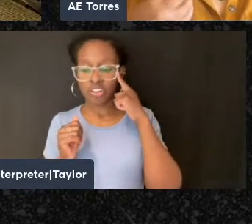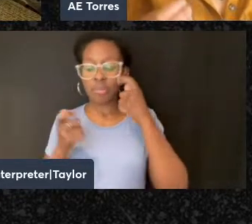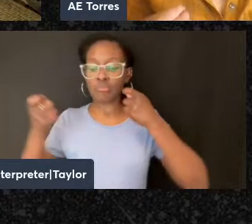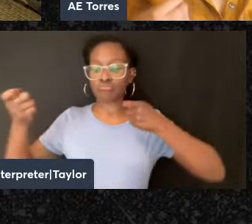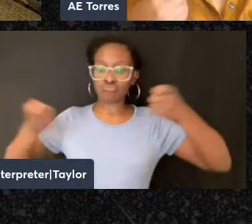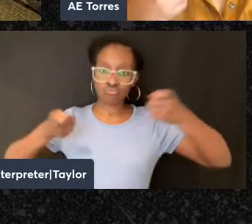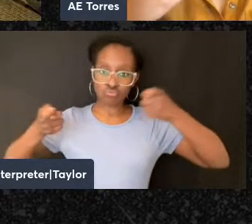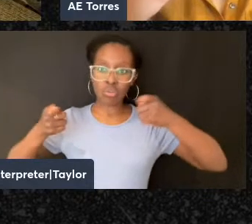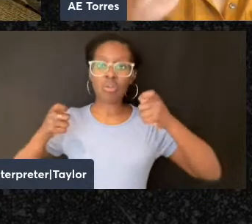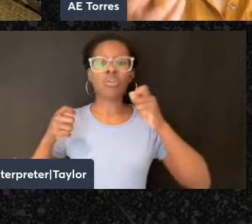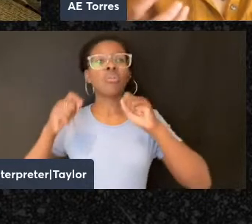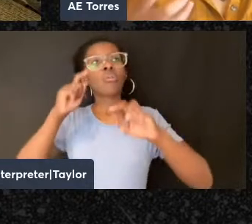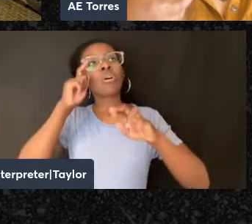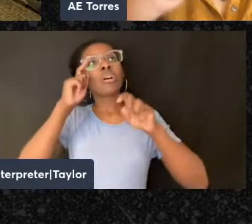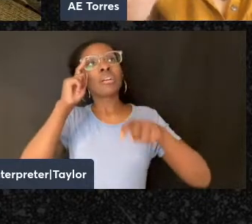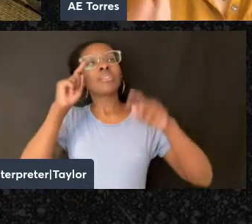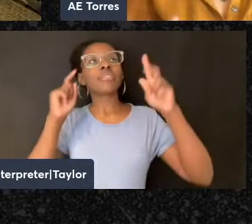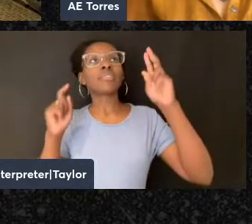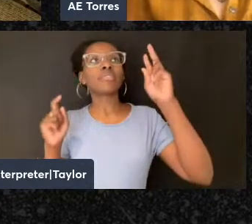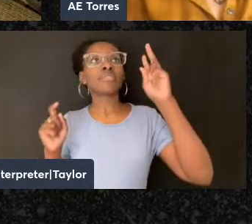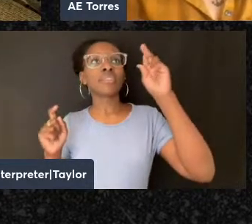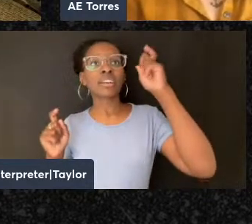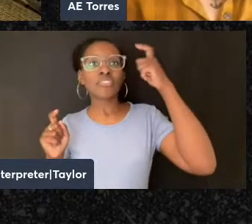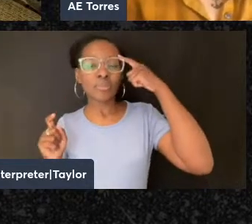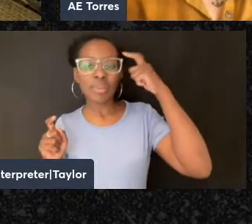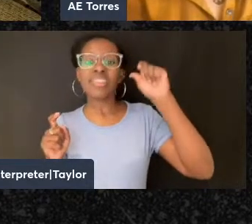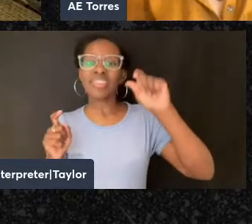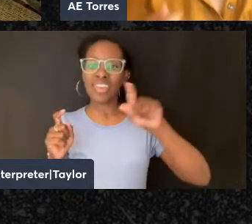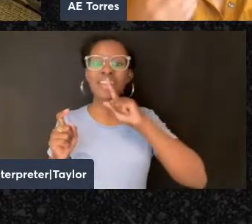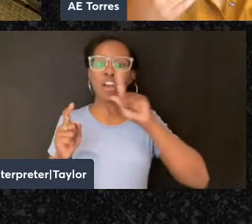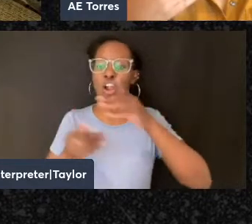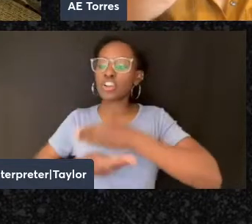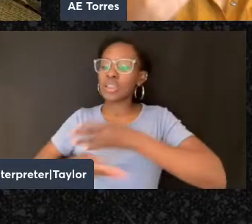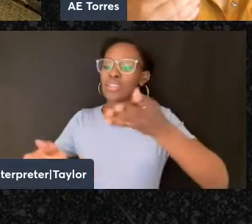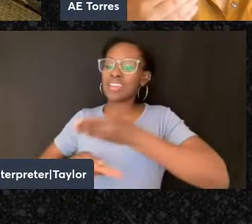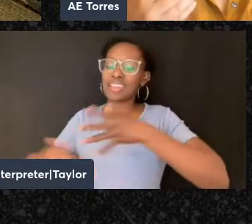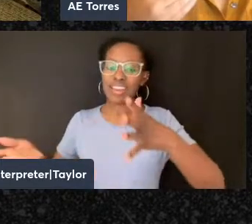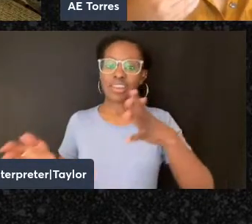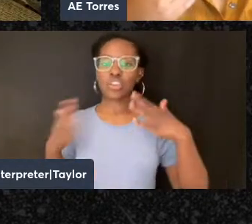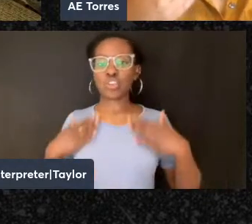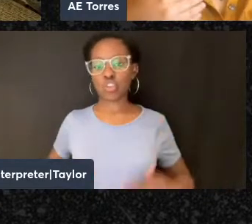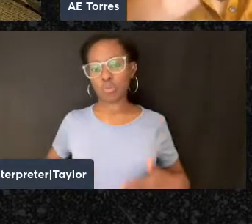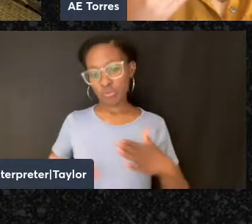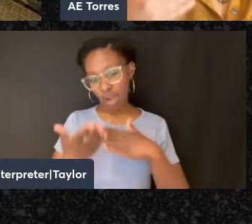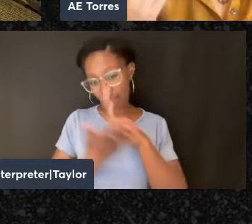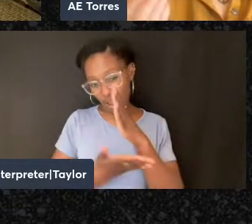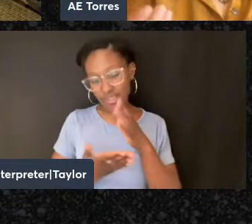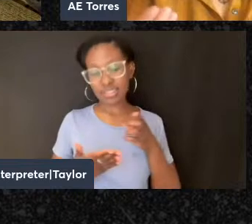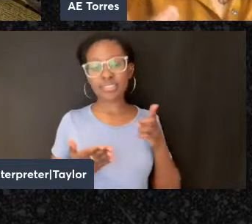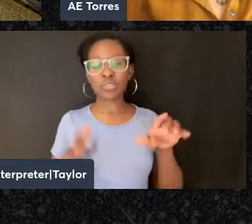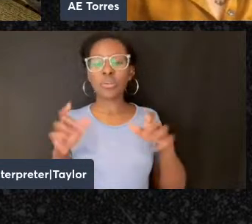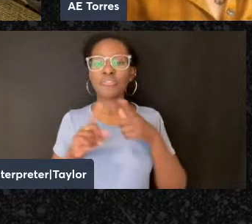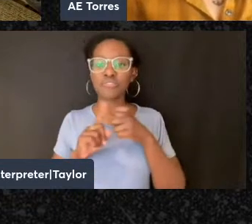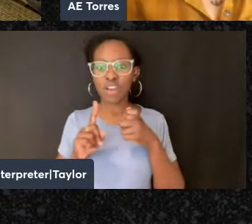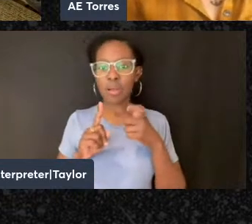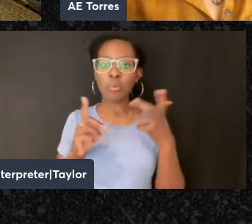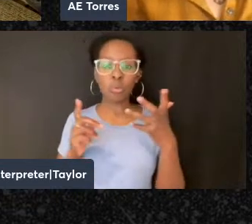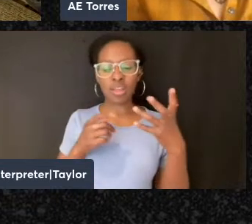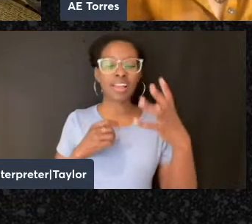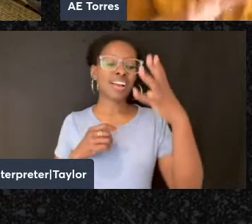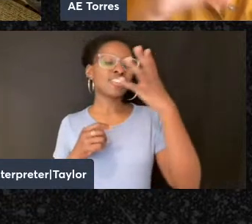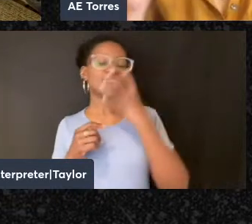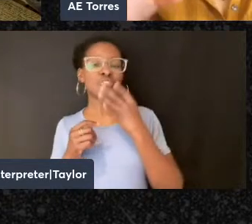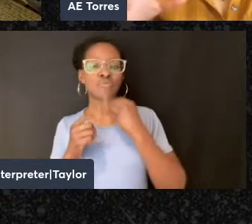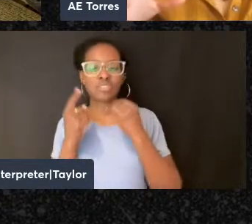as the guarantor of human rights. And she's doing that from inside of a Jewish genealogy,